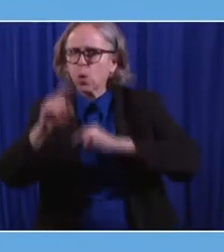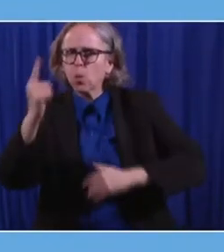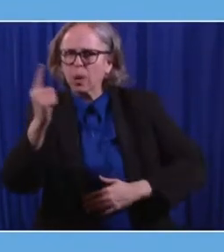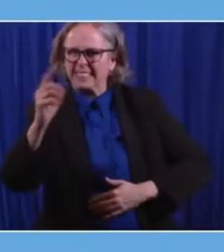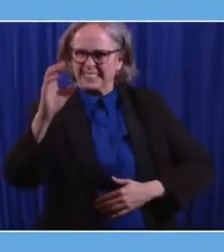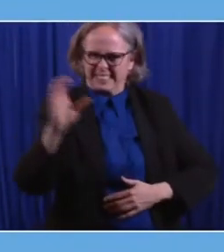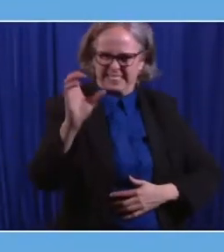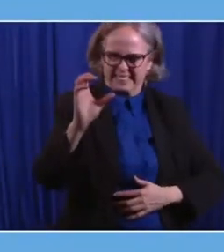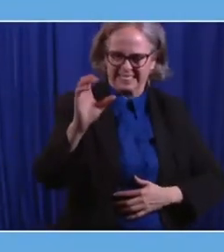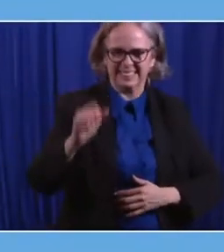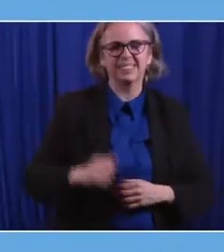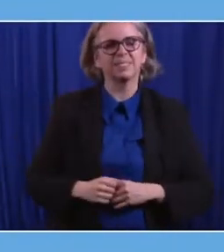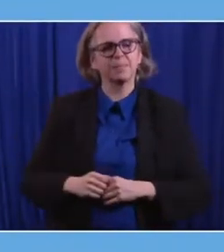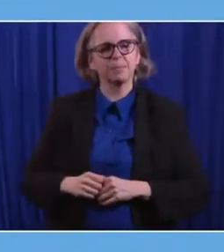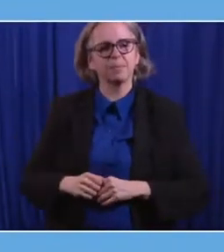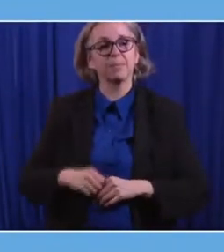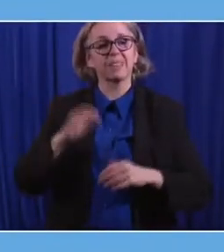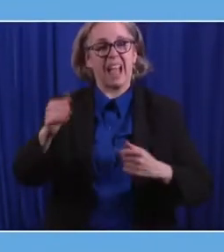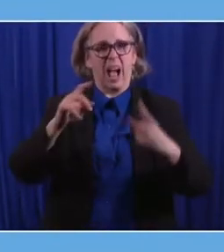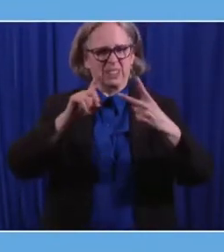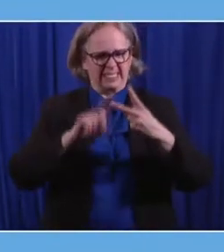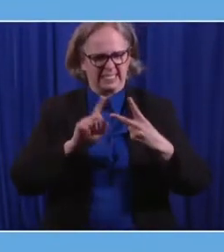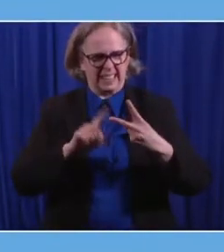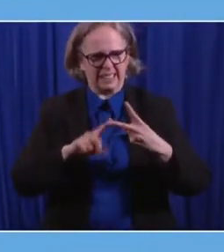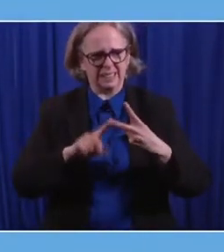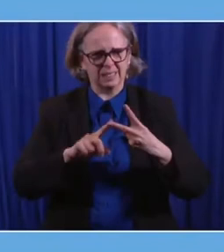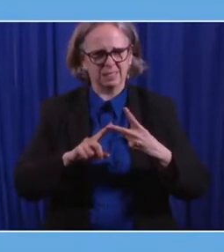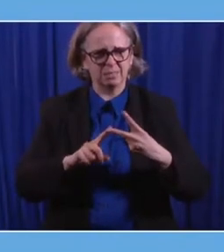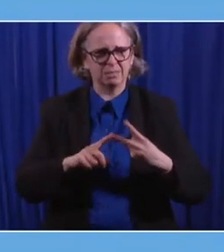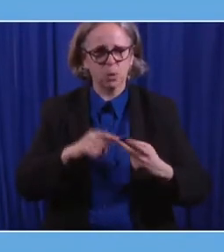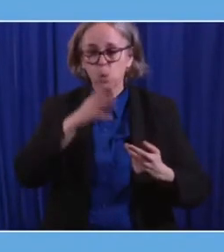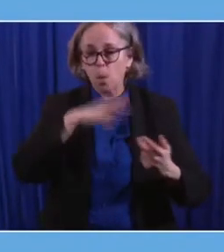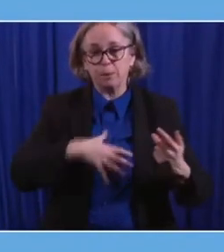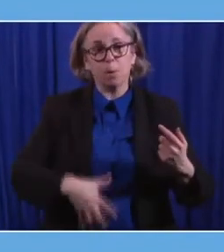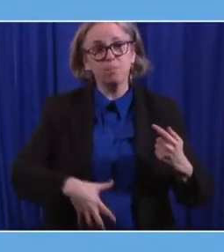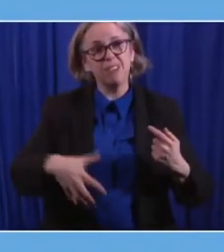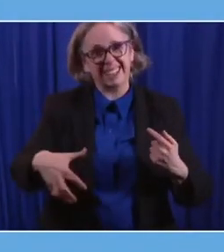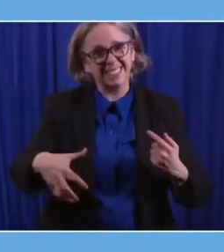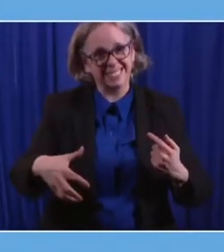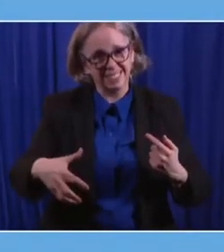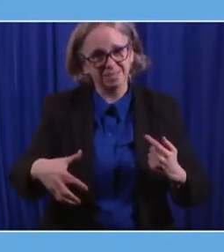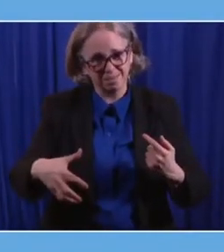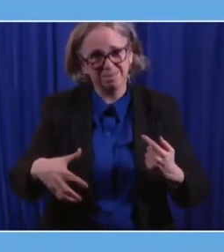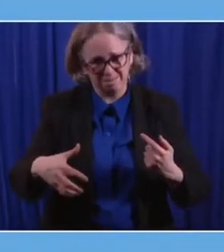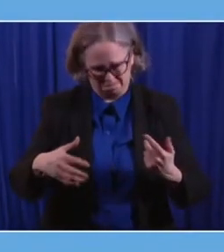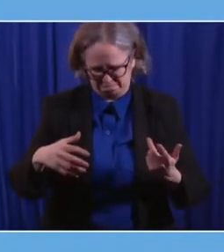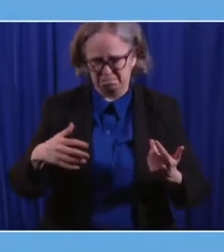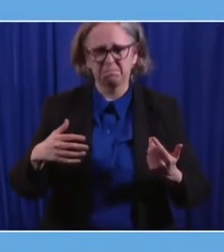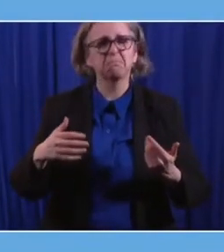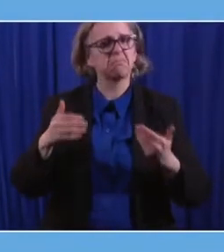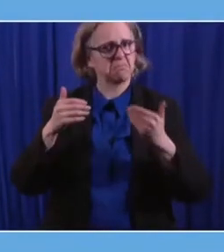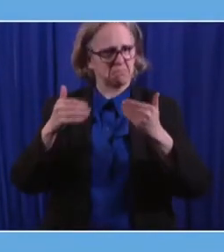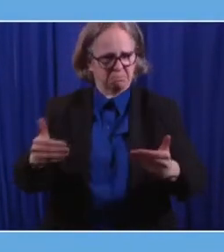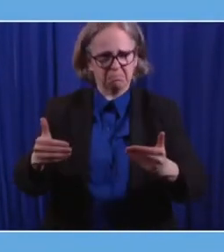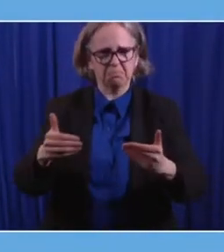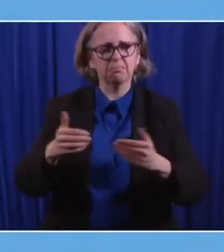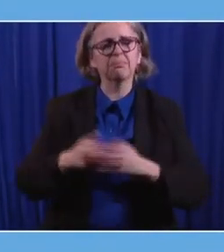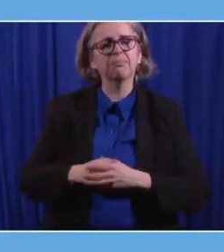women who are pregnant, obviously, the age group does not cover them.